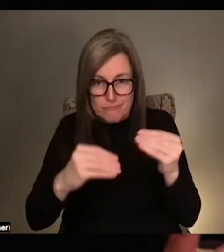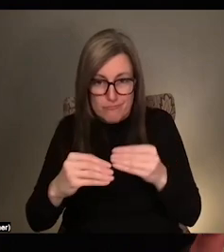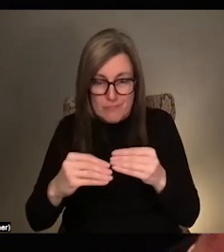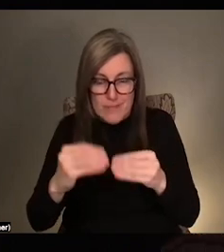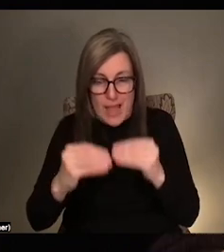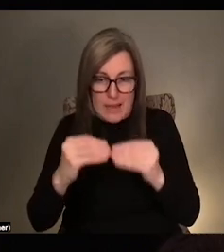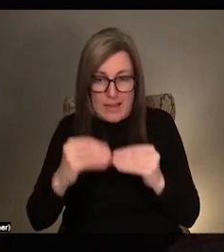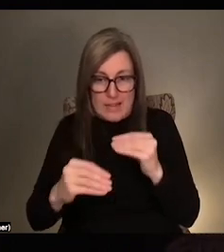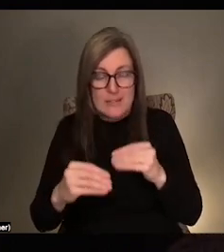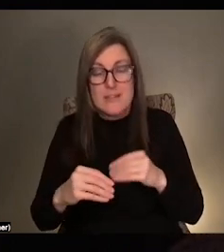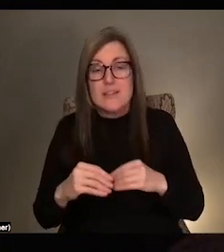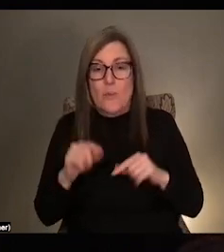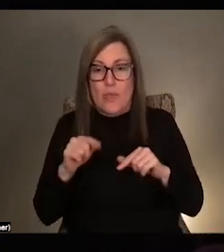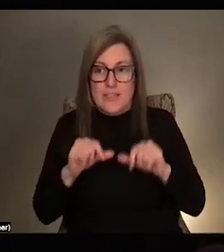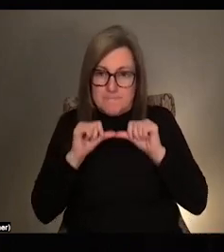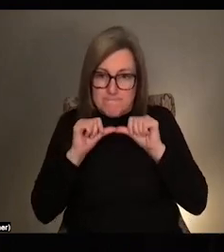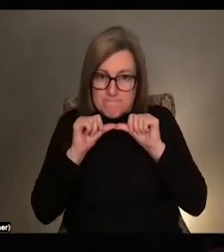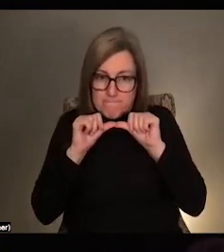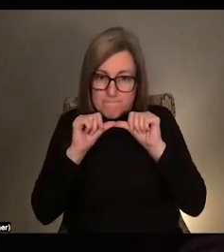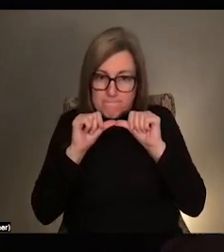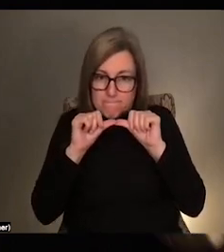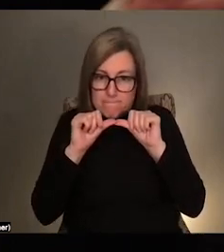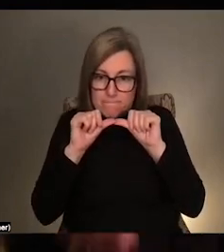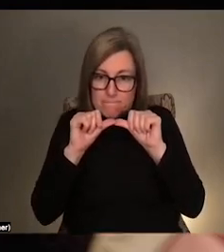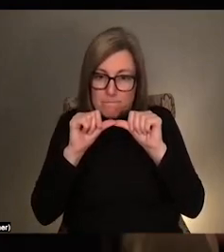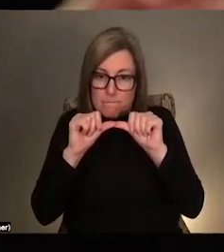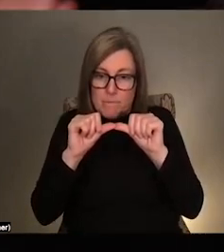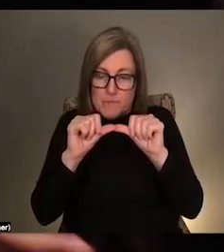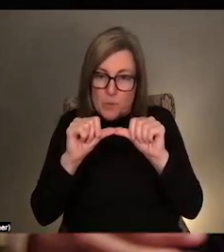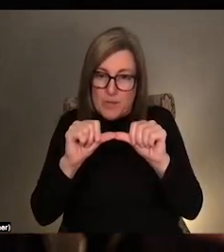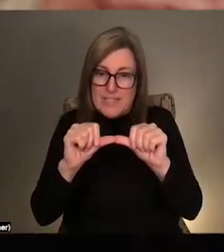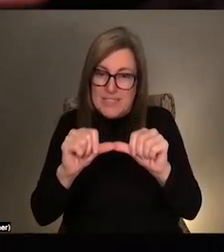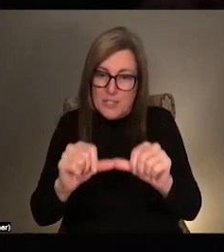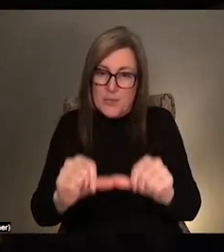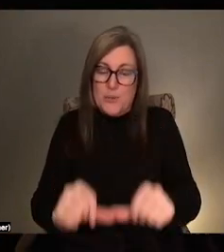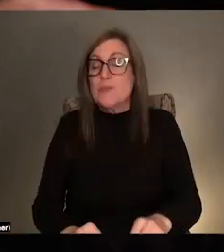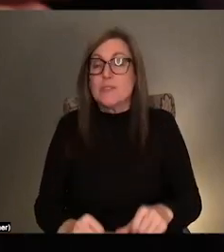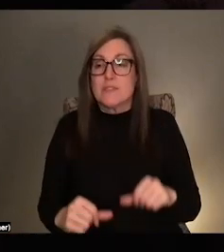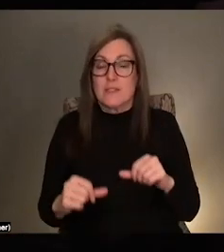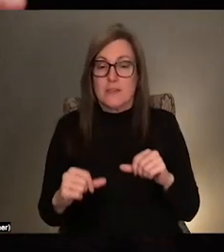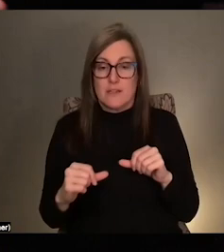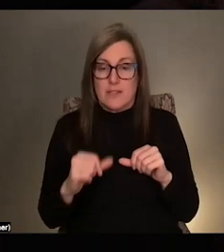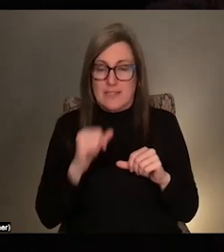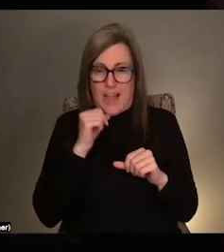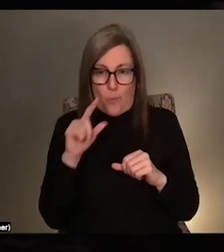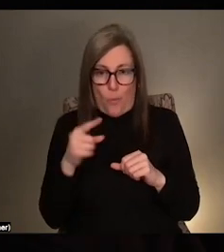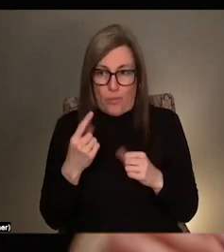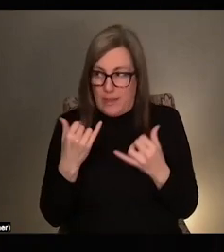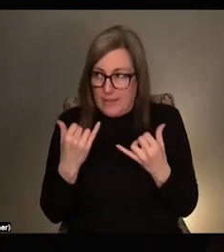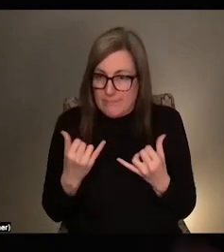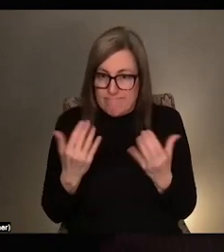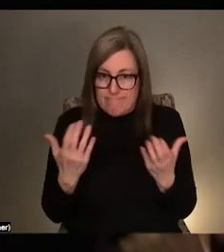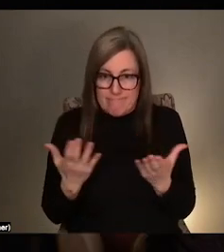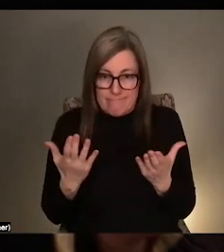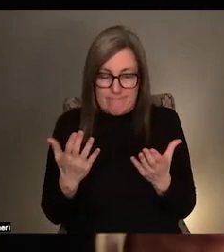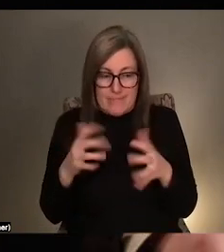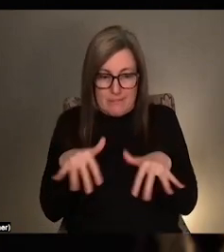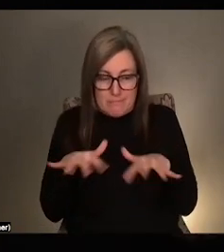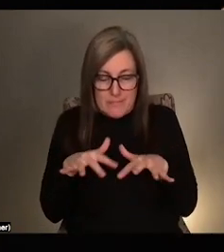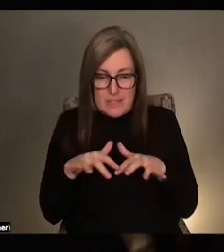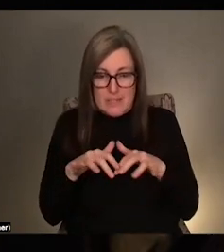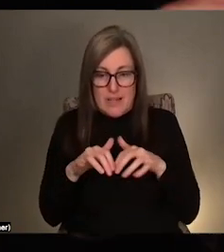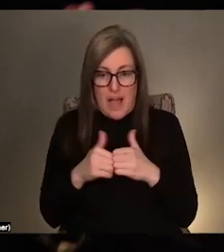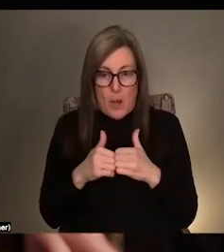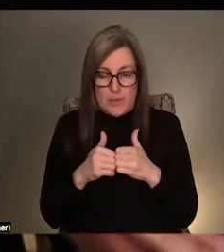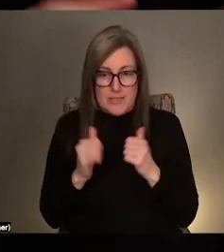what does it mean for an artwork to kind of like, continue beyond its like immediate presence in the gallery or something? Or how does like,